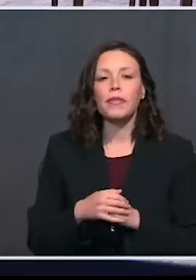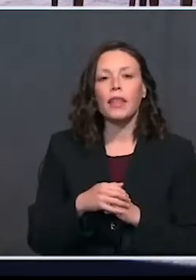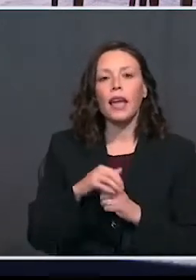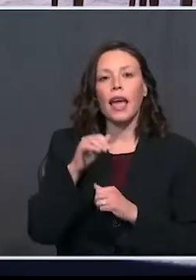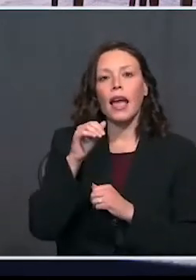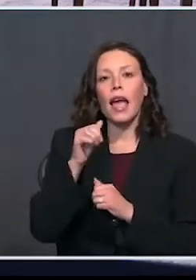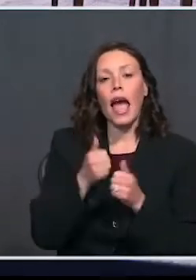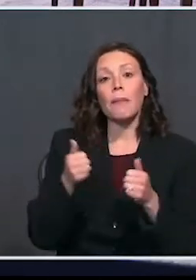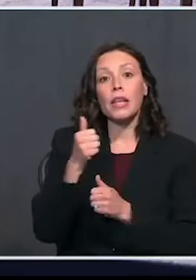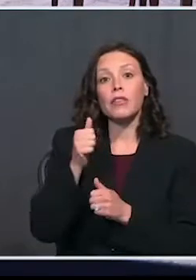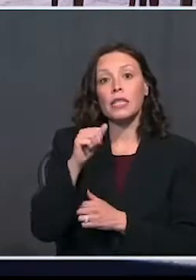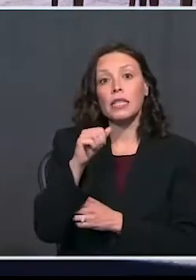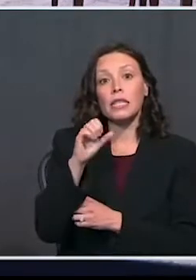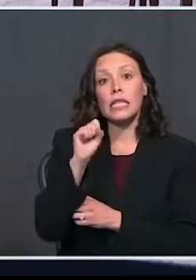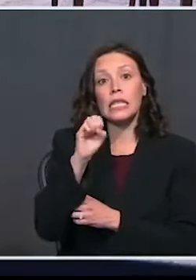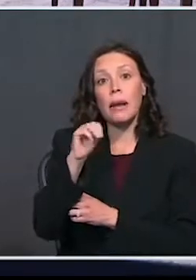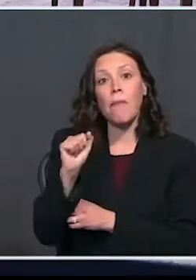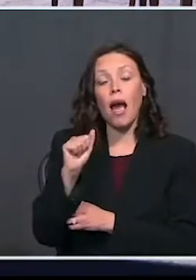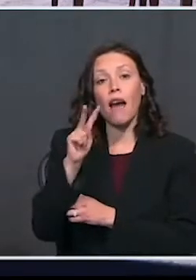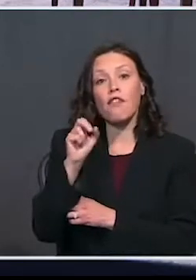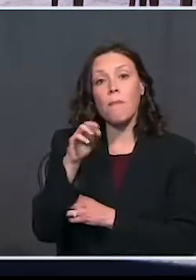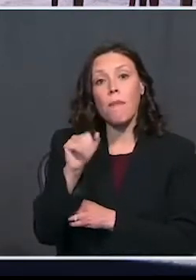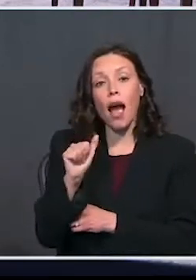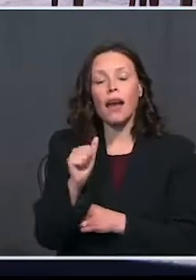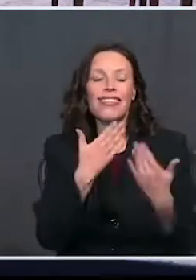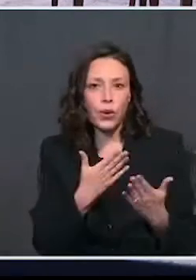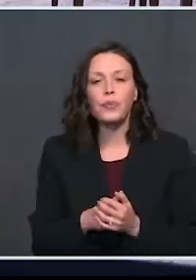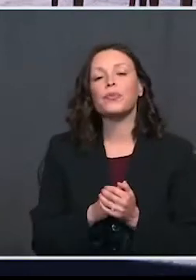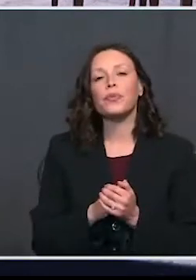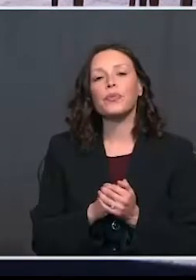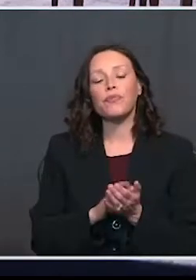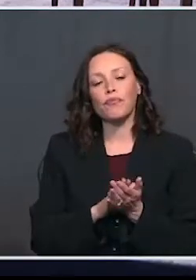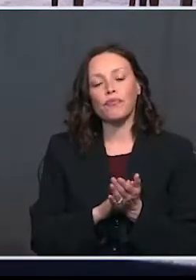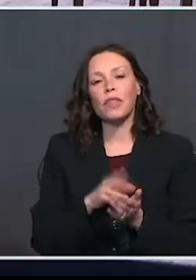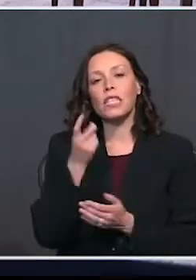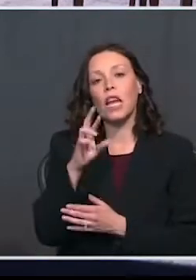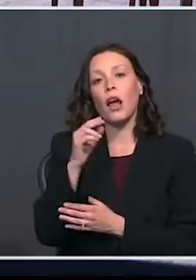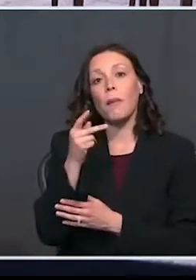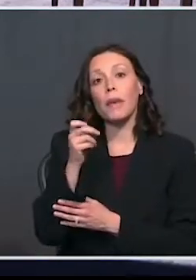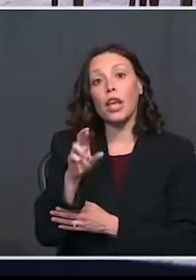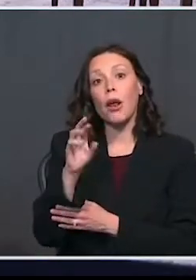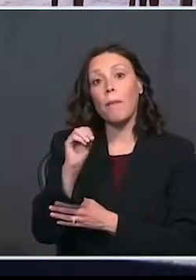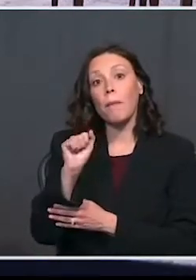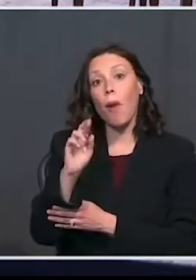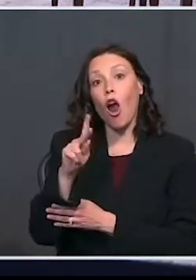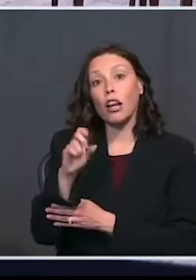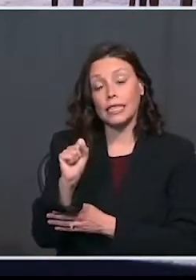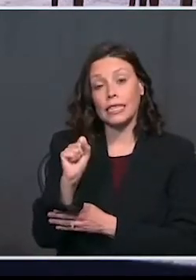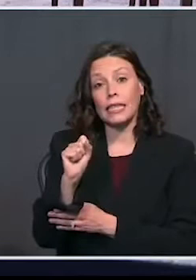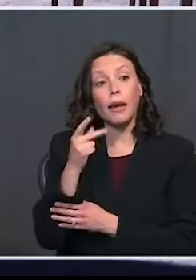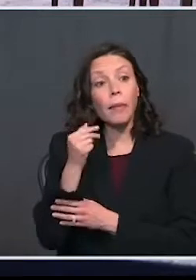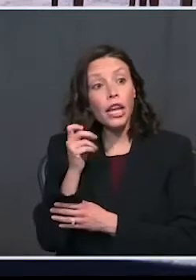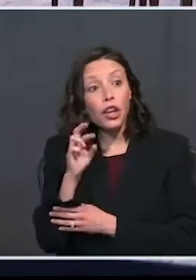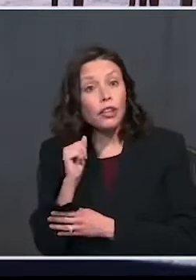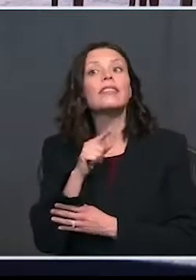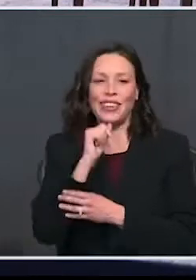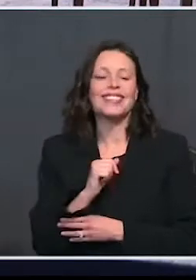Administrator Seema Verma. Seema. Thank you. Dr. Peter Marks. Peter.